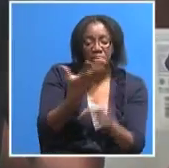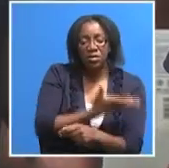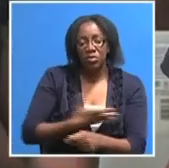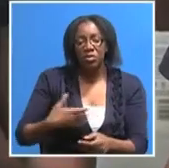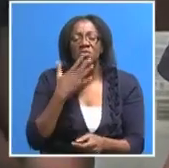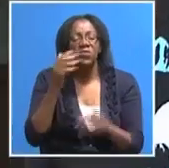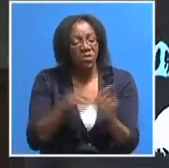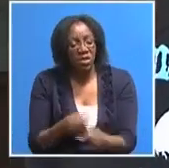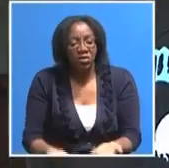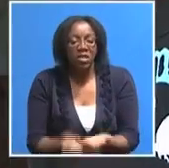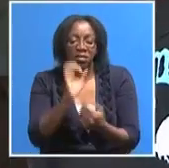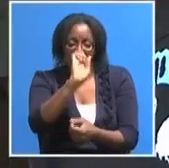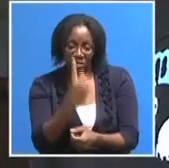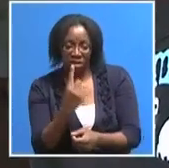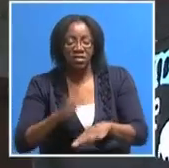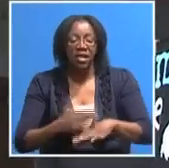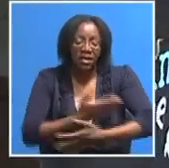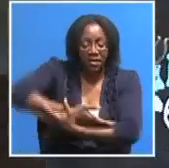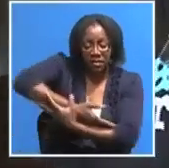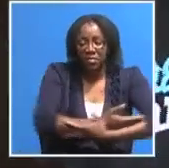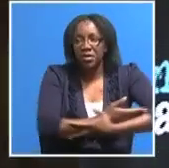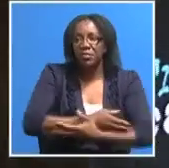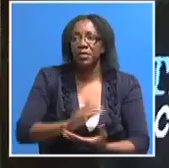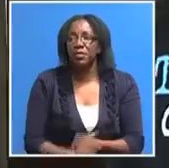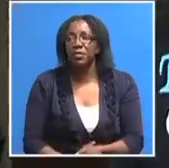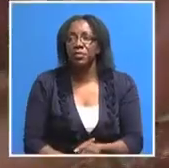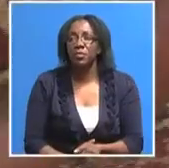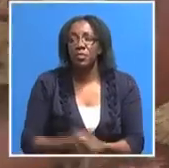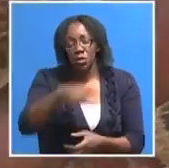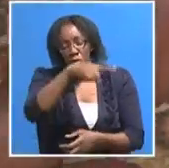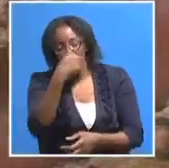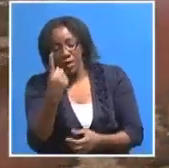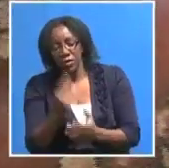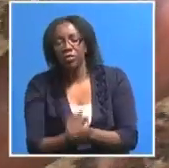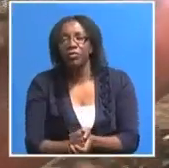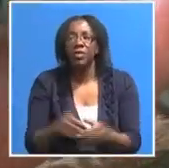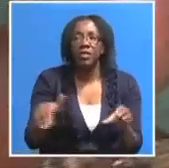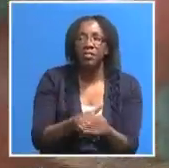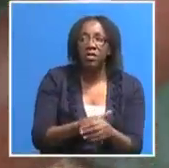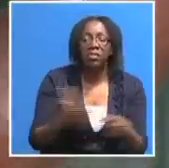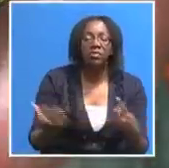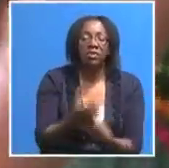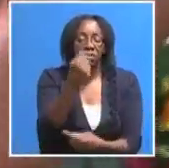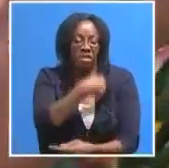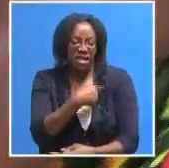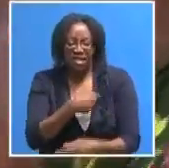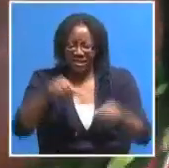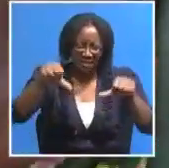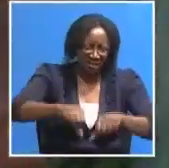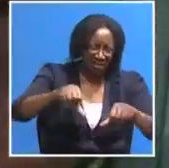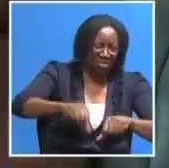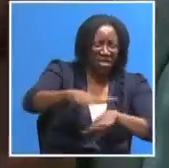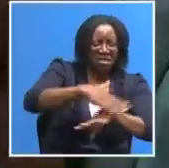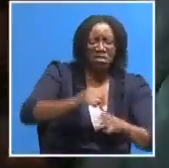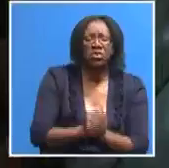their babies. One of the founding members, Lulu Ampolo, found Vihonga in a precarious situation that could lead and